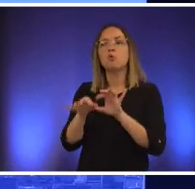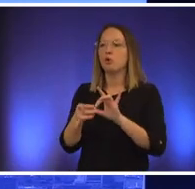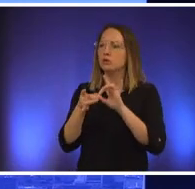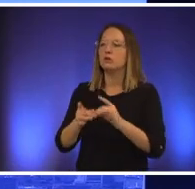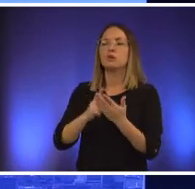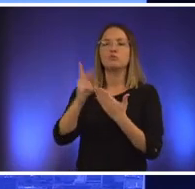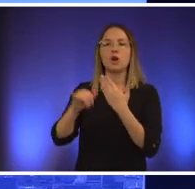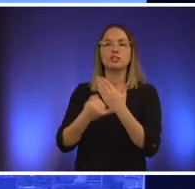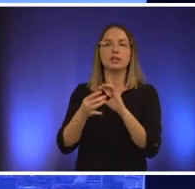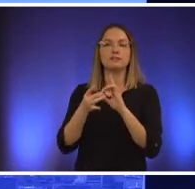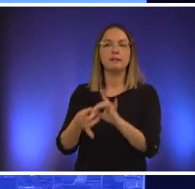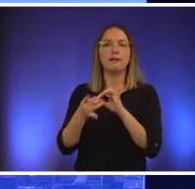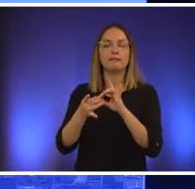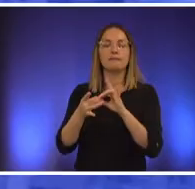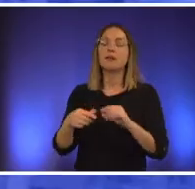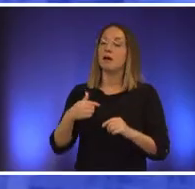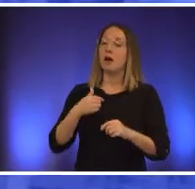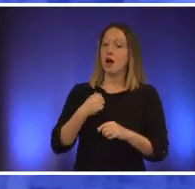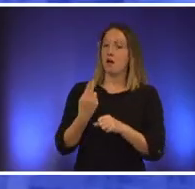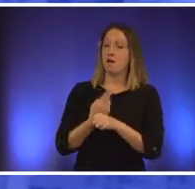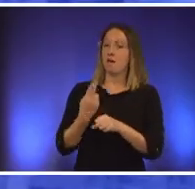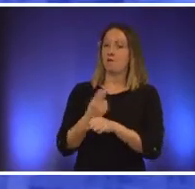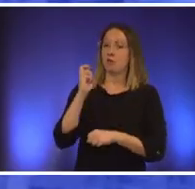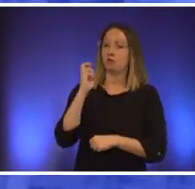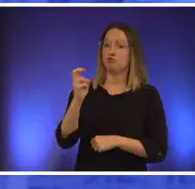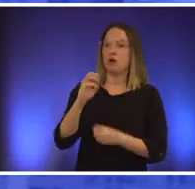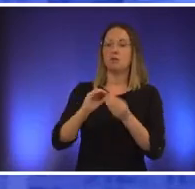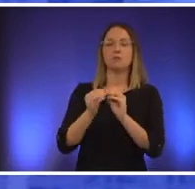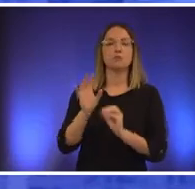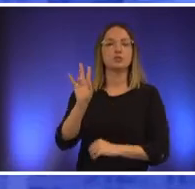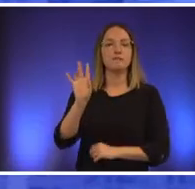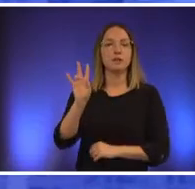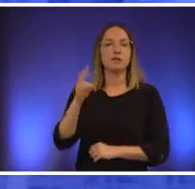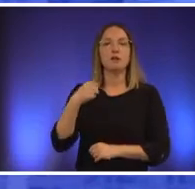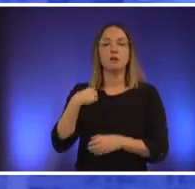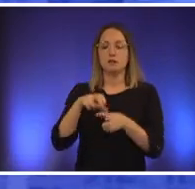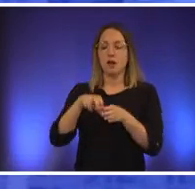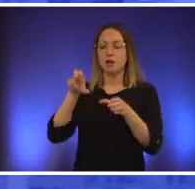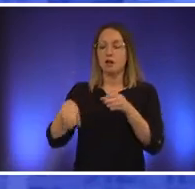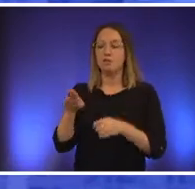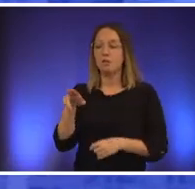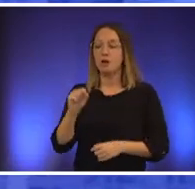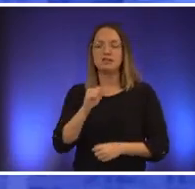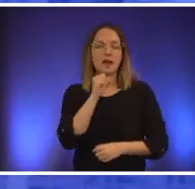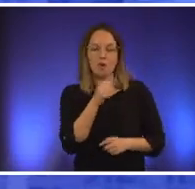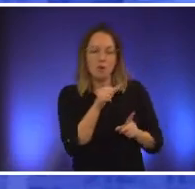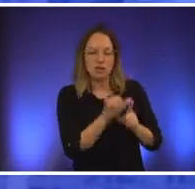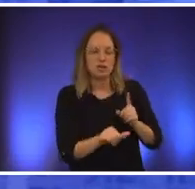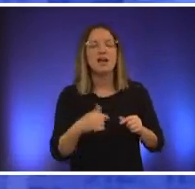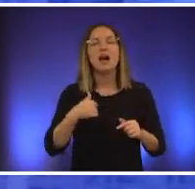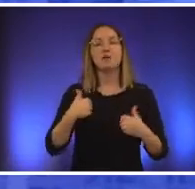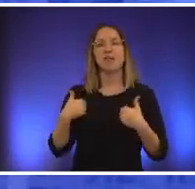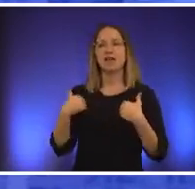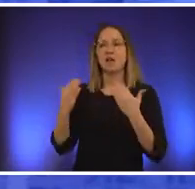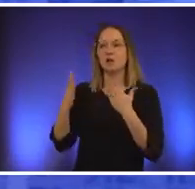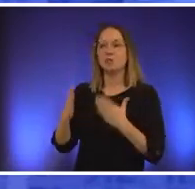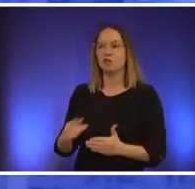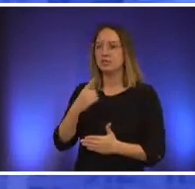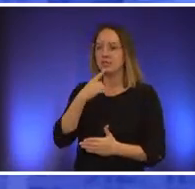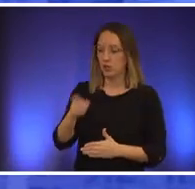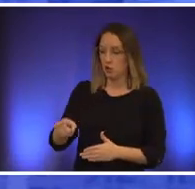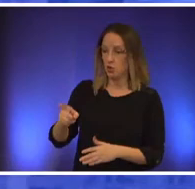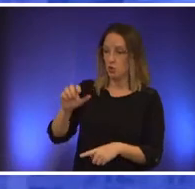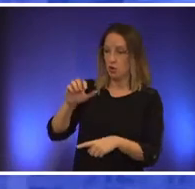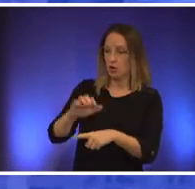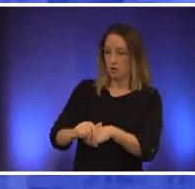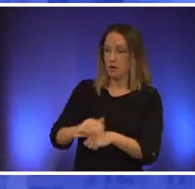i was a young professional and when i got off the bus i was i was that i won't curse i was that young person who said let me grab my bike and and then